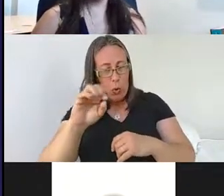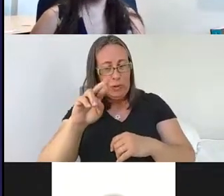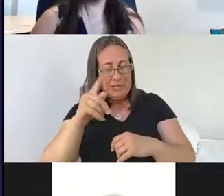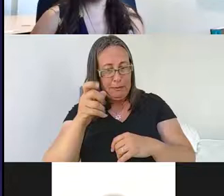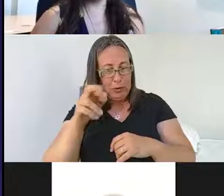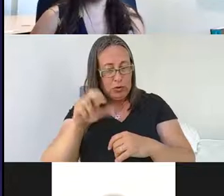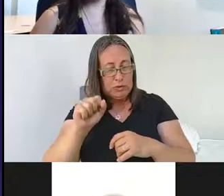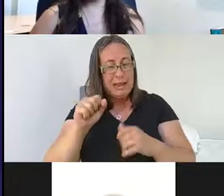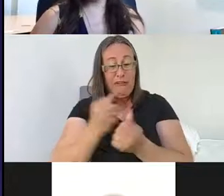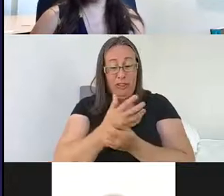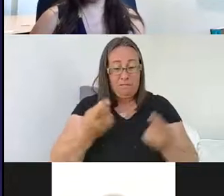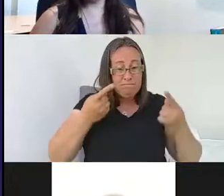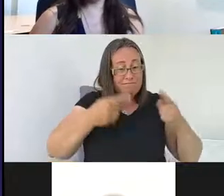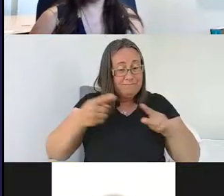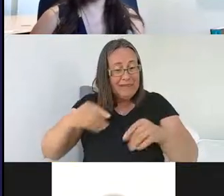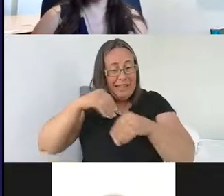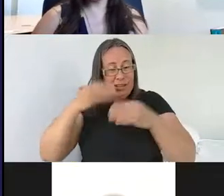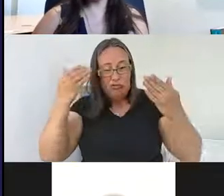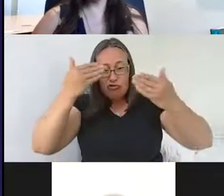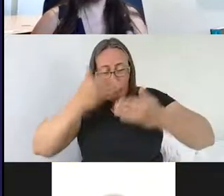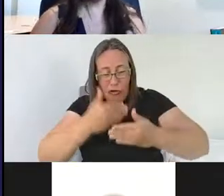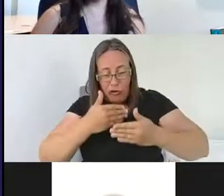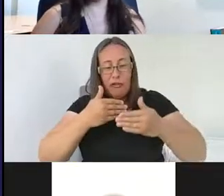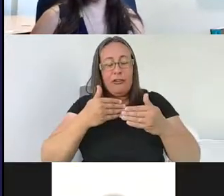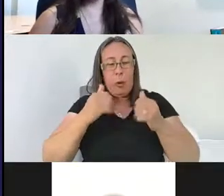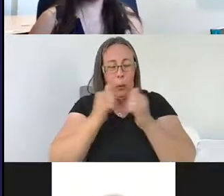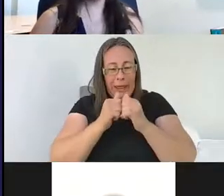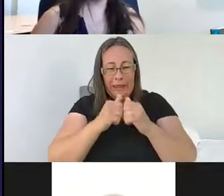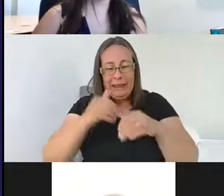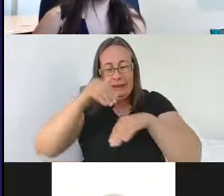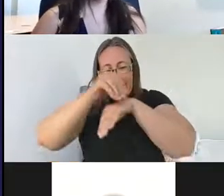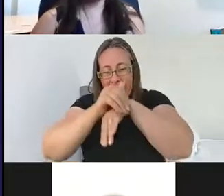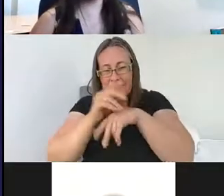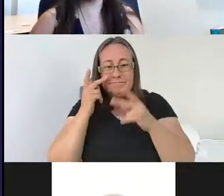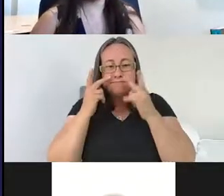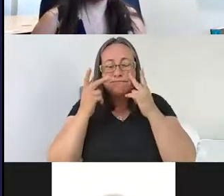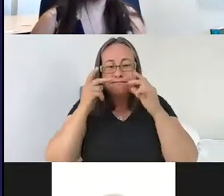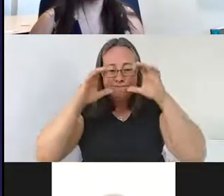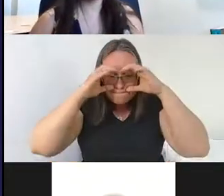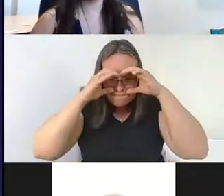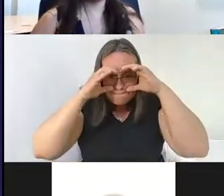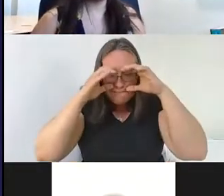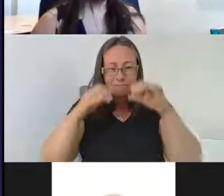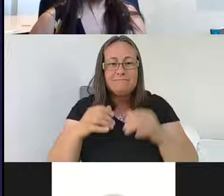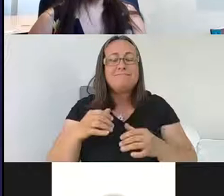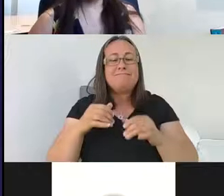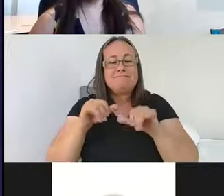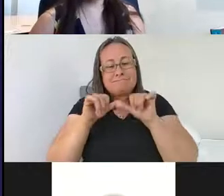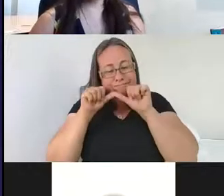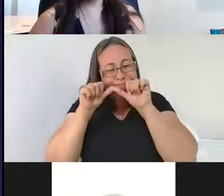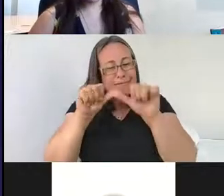everything in the dark. used to do dissections with night vision goggles and live in a dark room for eight or 10 hours out of the day.